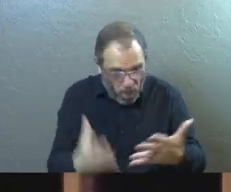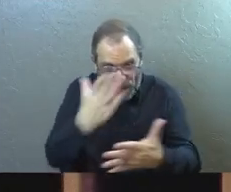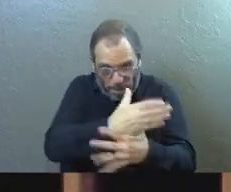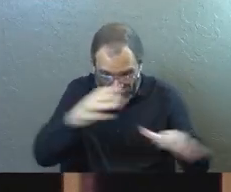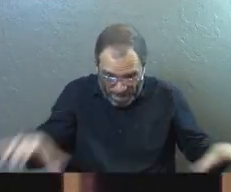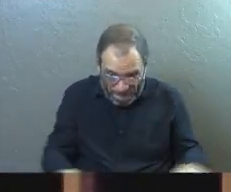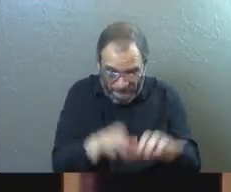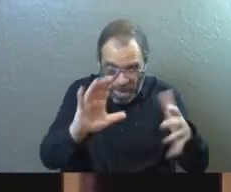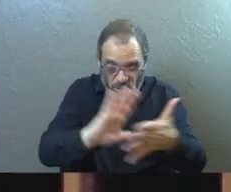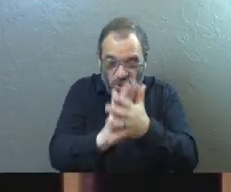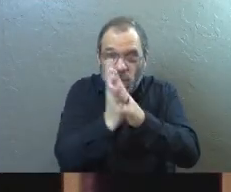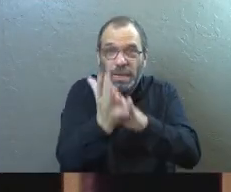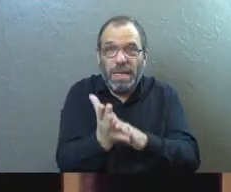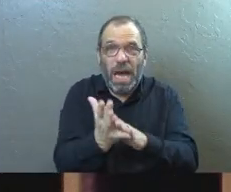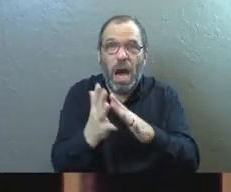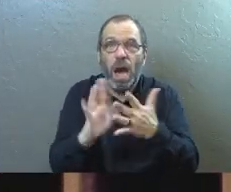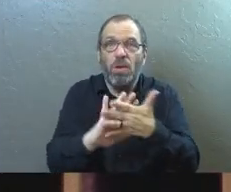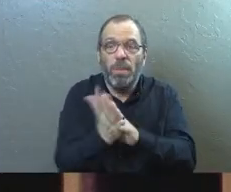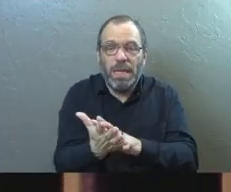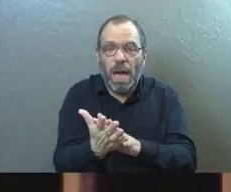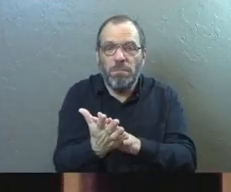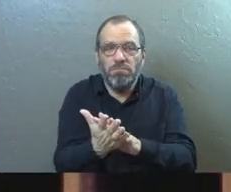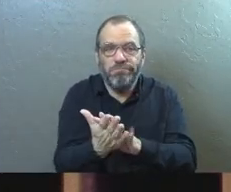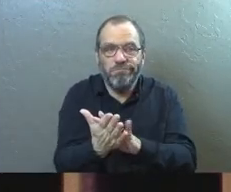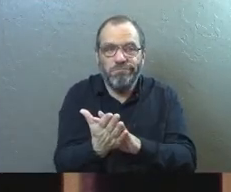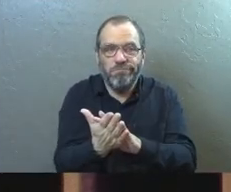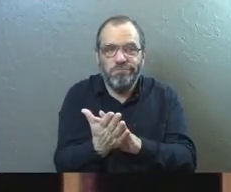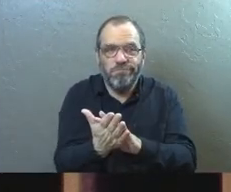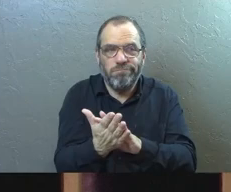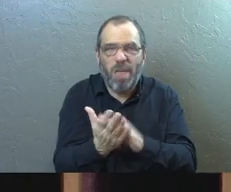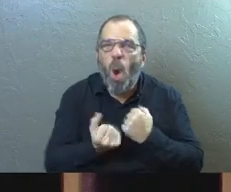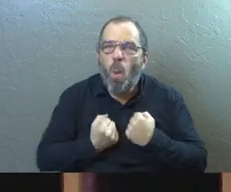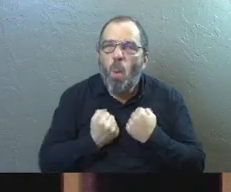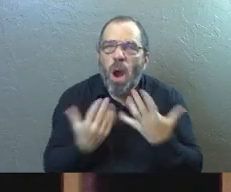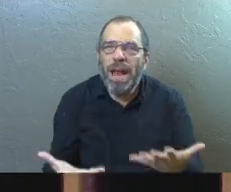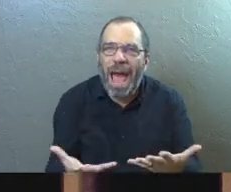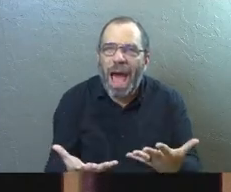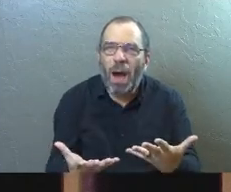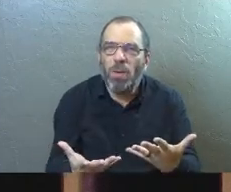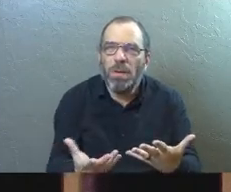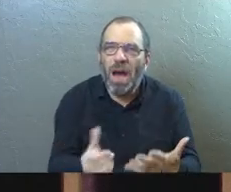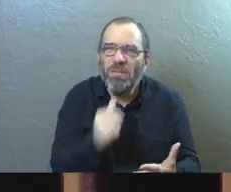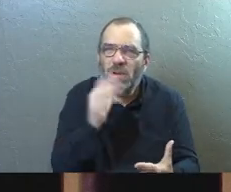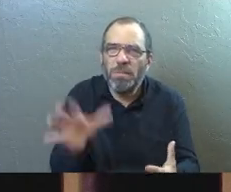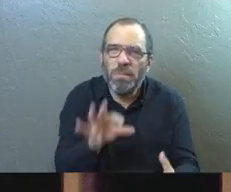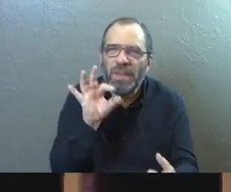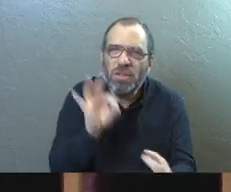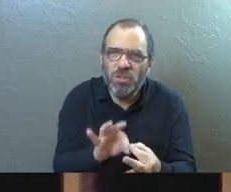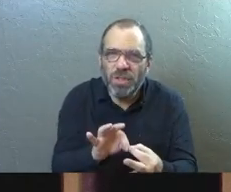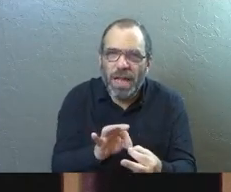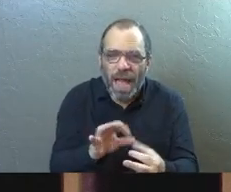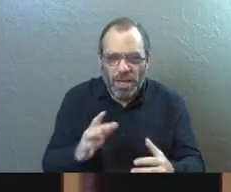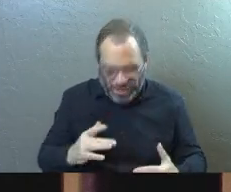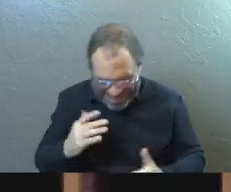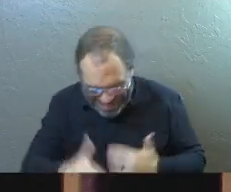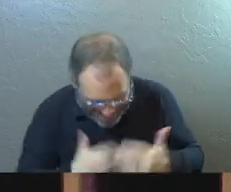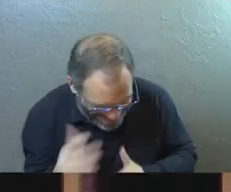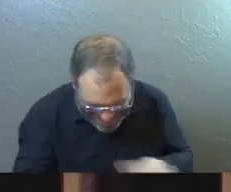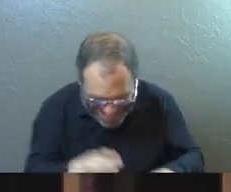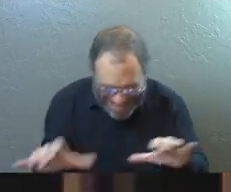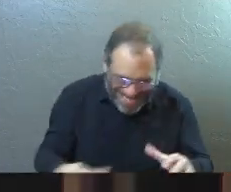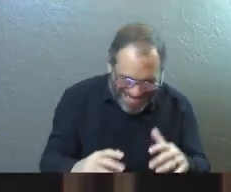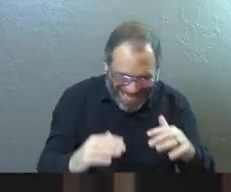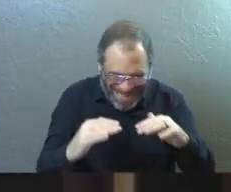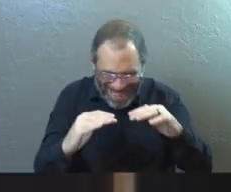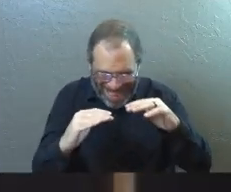you will eventually be crushed by your imperfection. Because you will get to a spot where you'll realize you can't